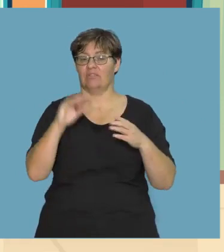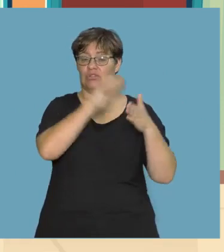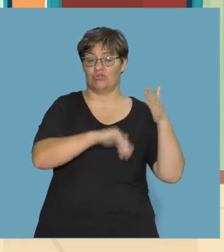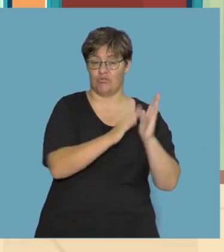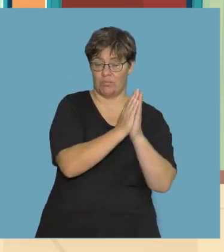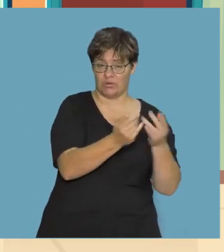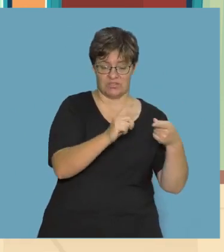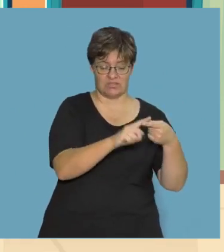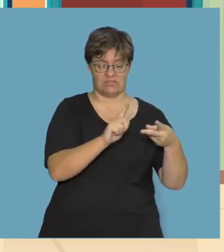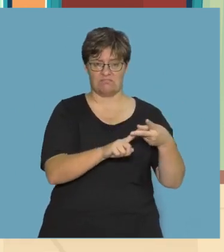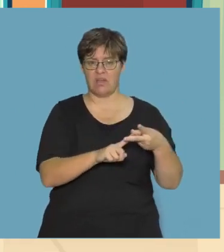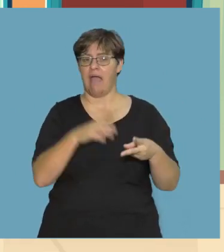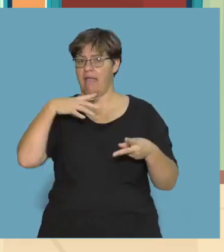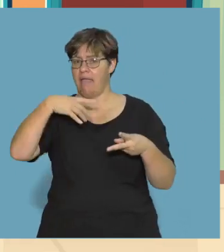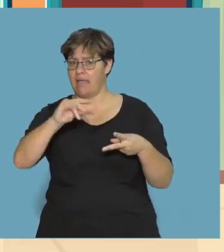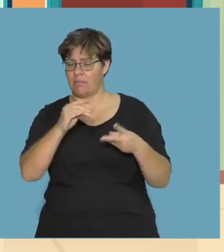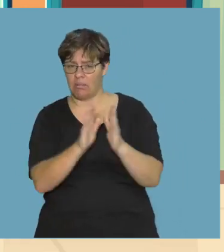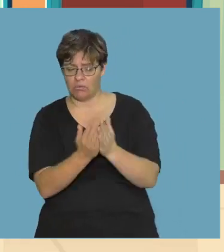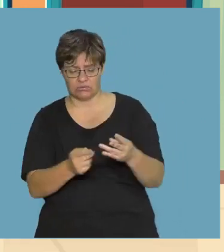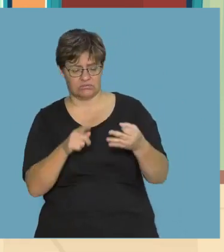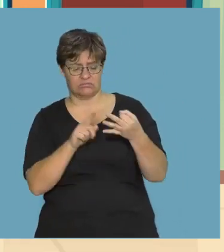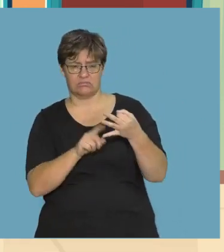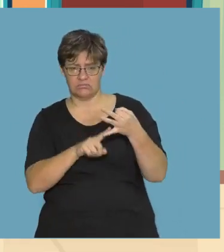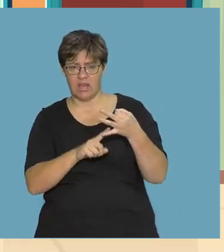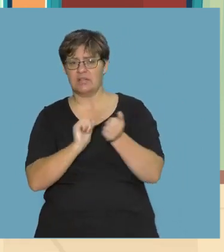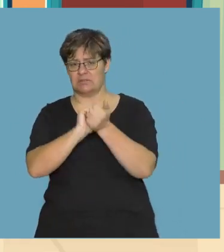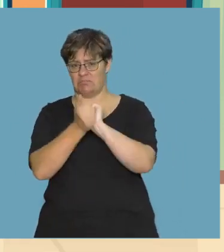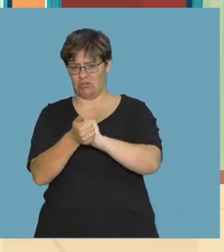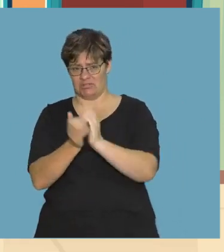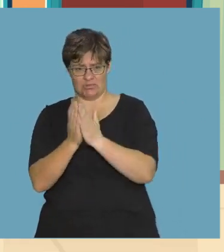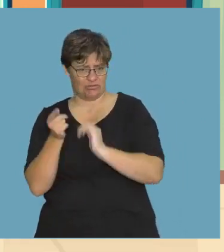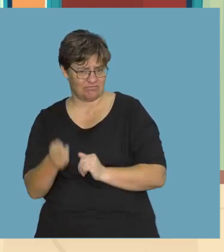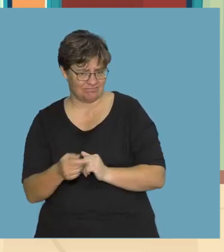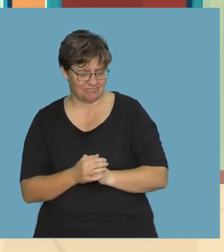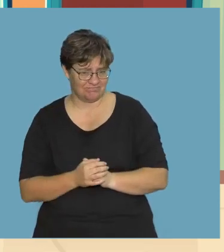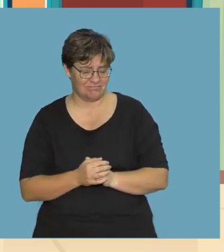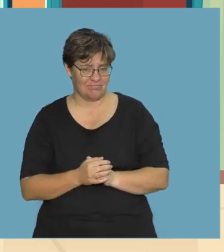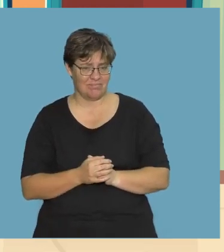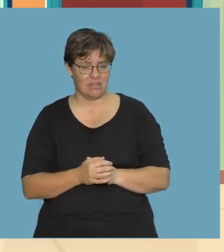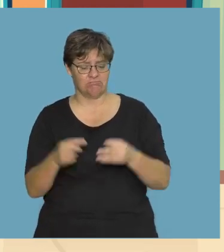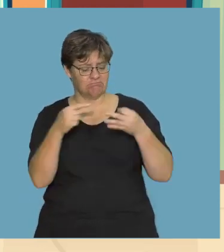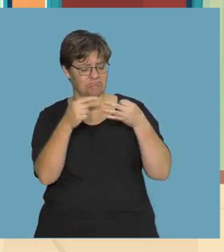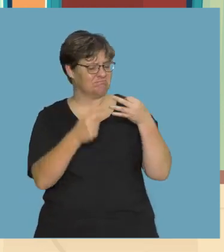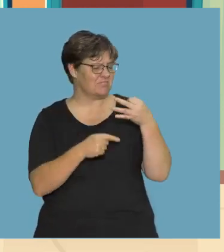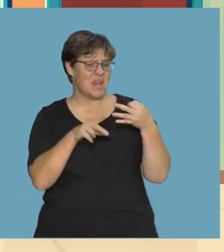books about animals, and books about sport. Can you name two kinds of books?